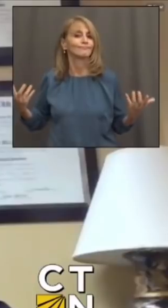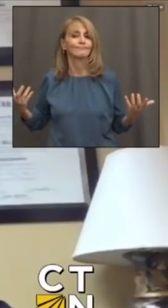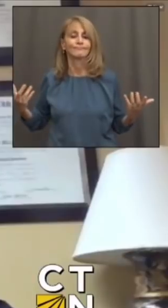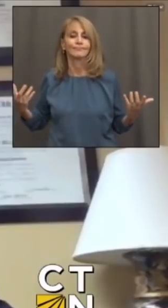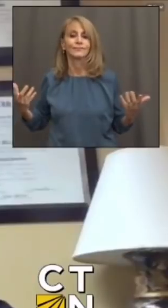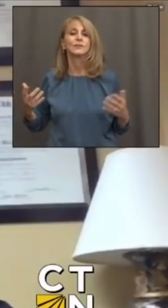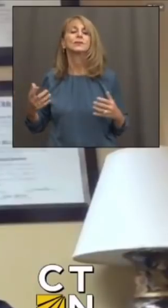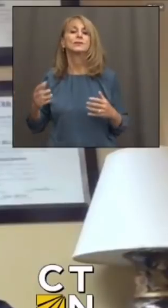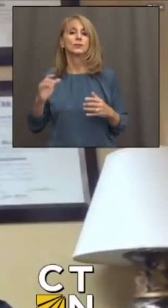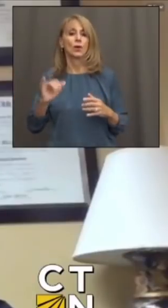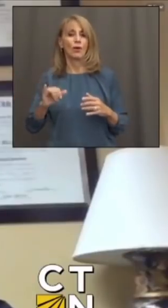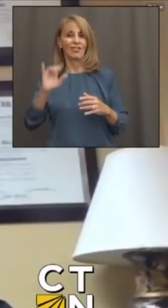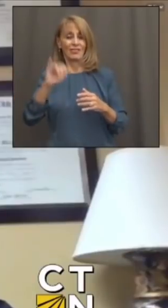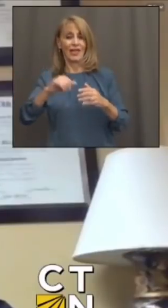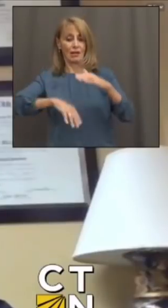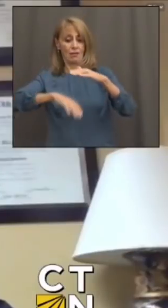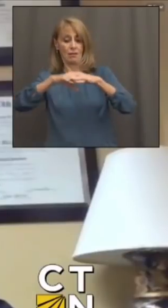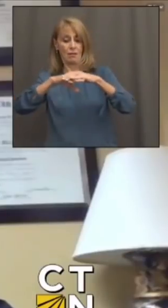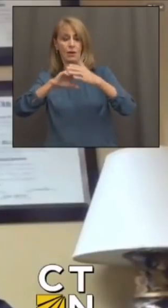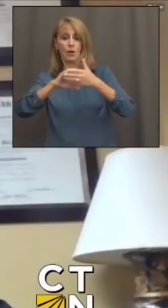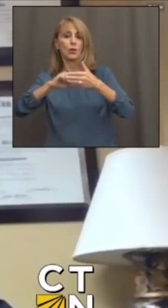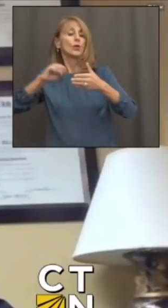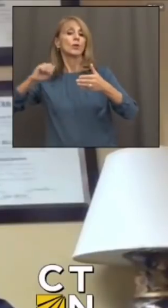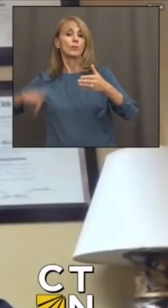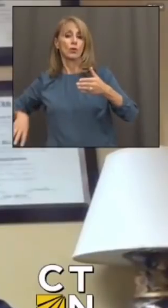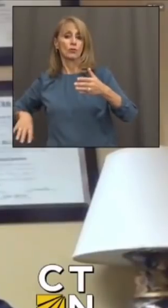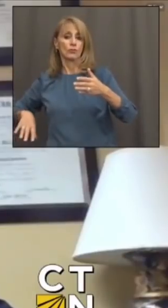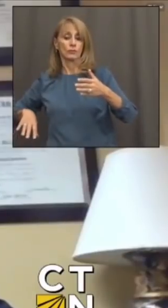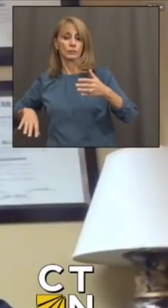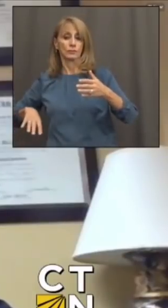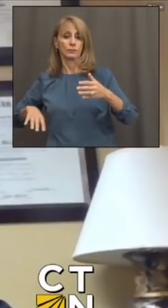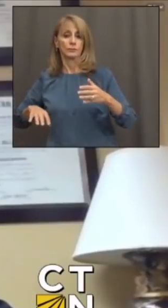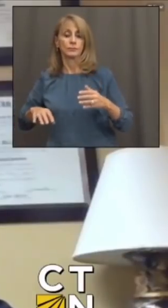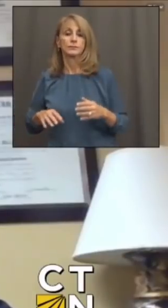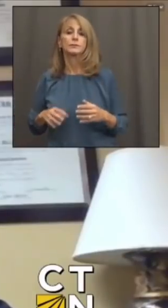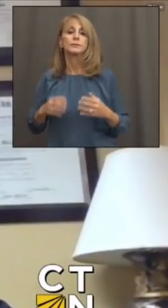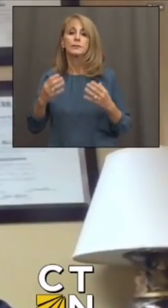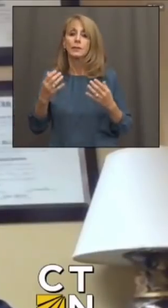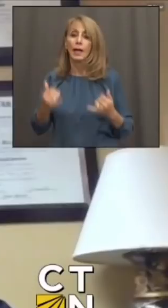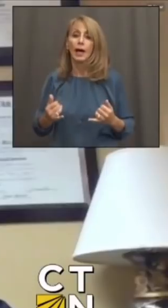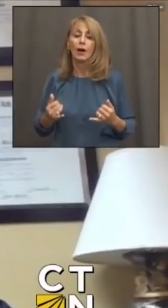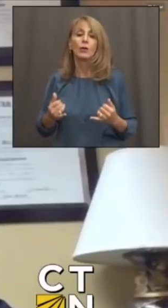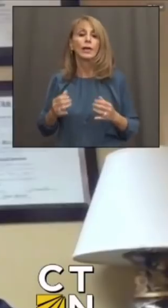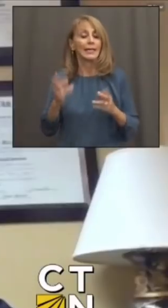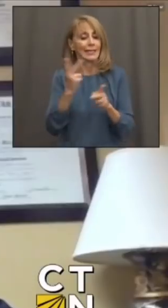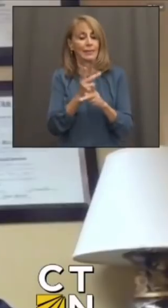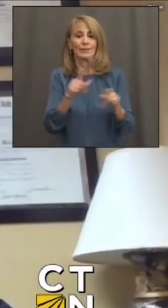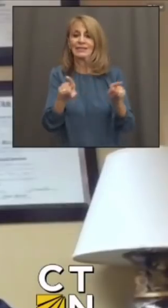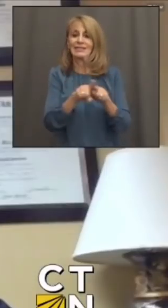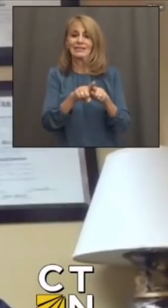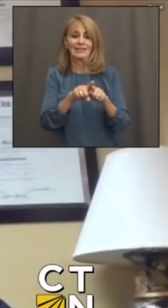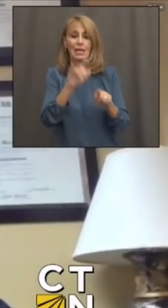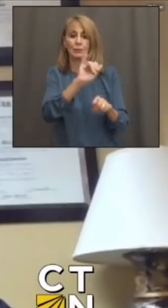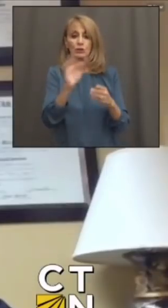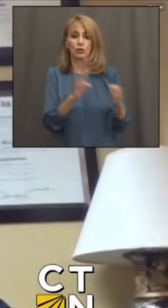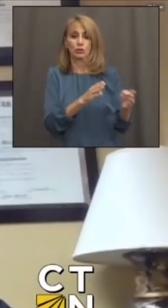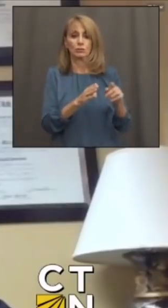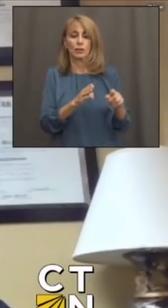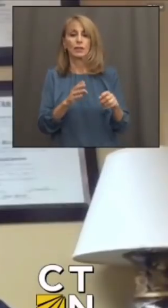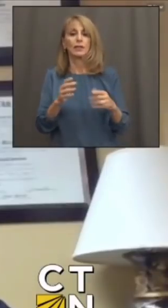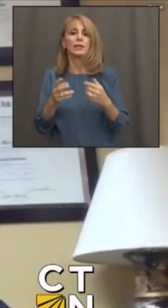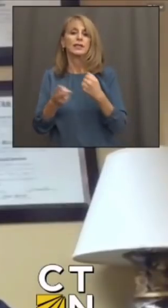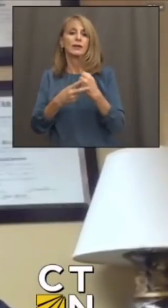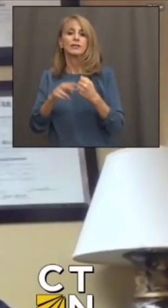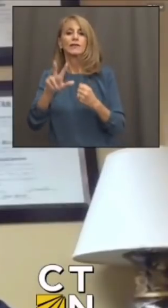With that being removed, that family, if they don't do anything at all, come in and stay in the same plan, they will save about $3